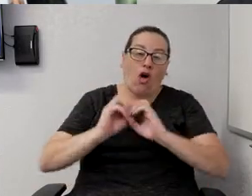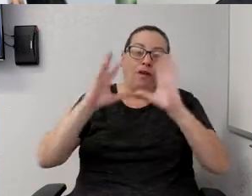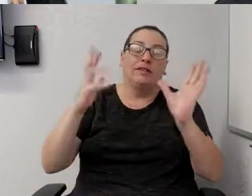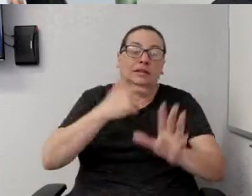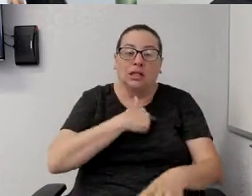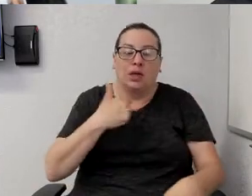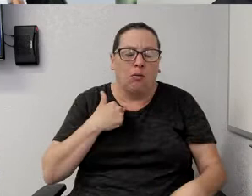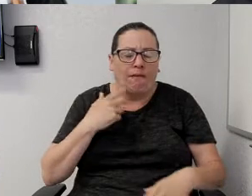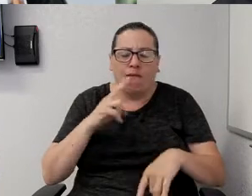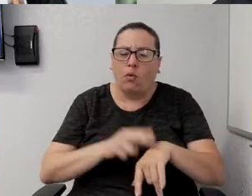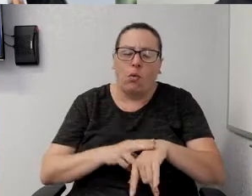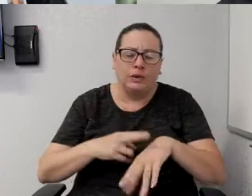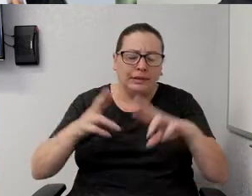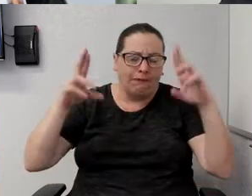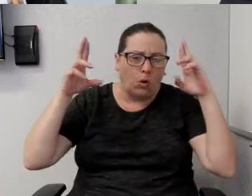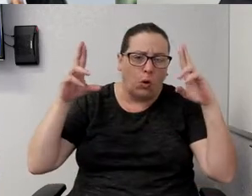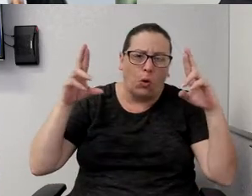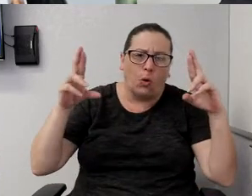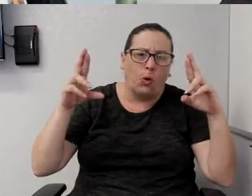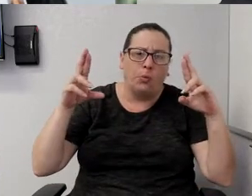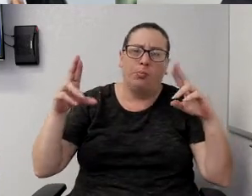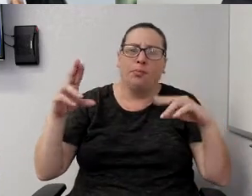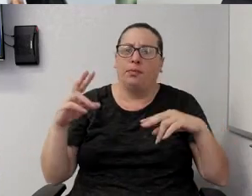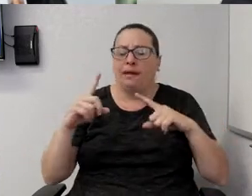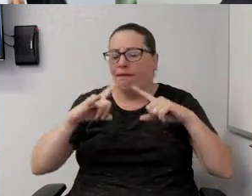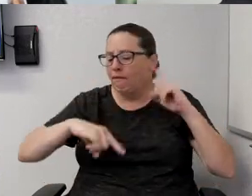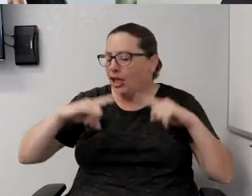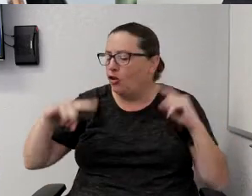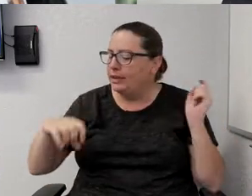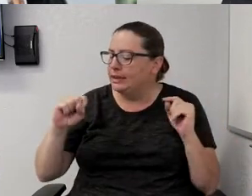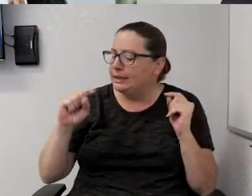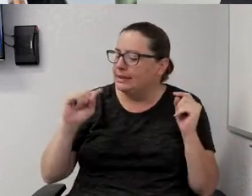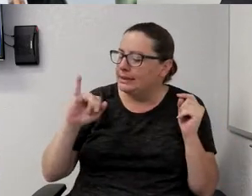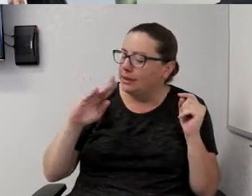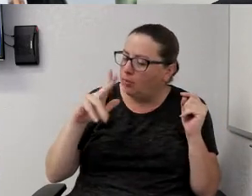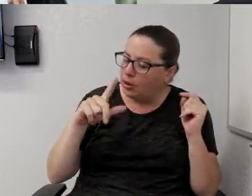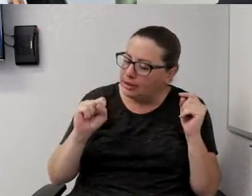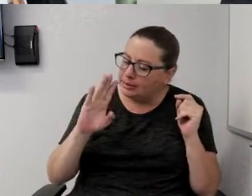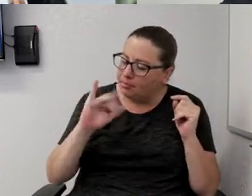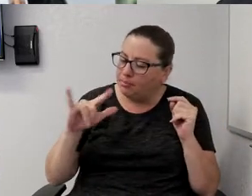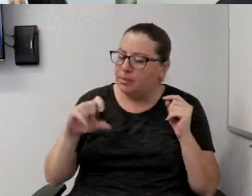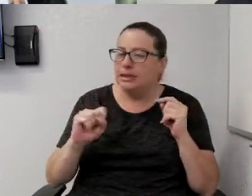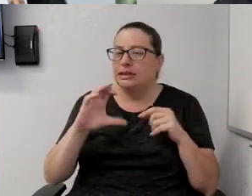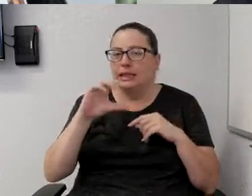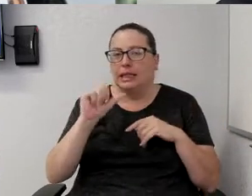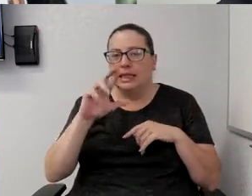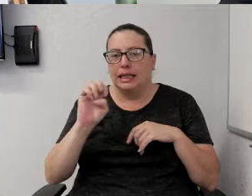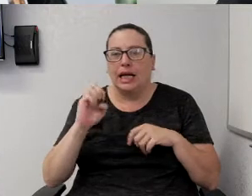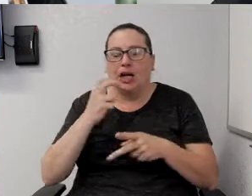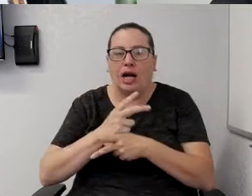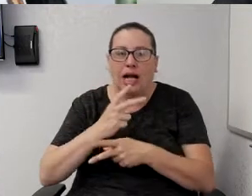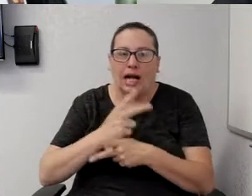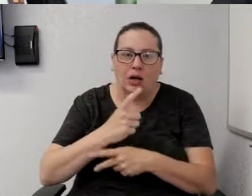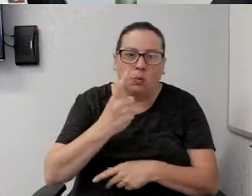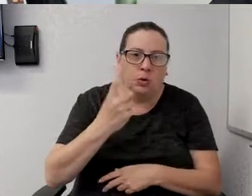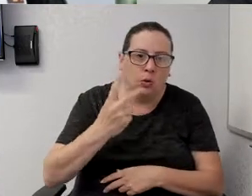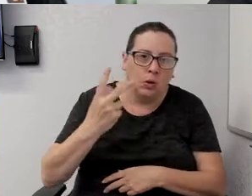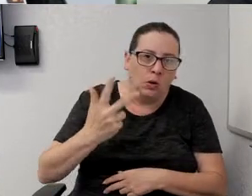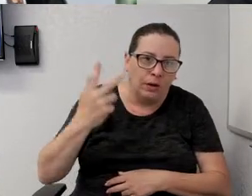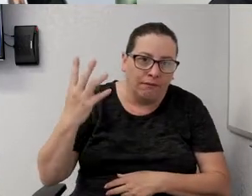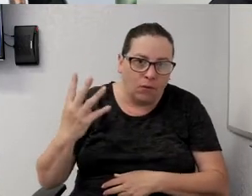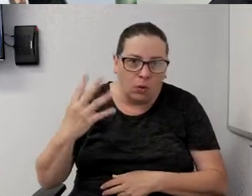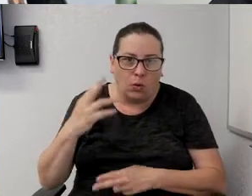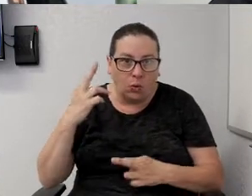a lot of hope that the various stimulus bills, the CARES Act, one, two, three, and hopefully four, that there are